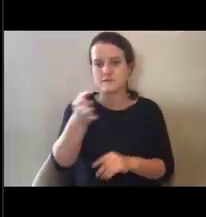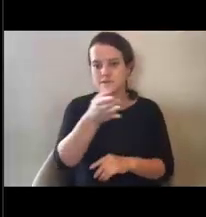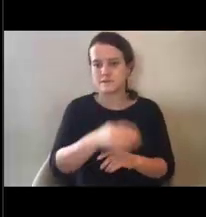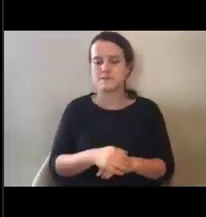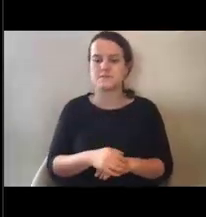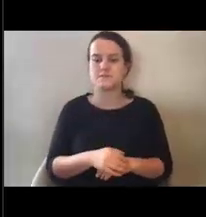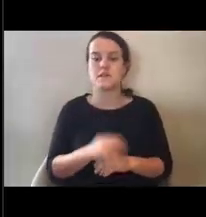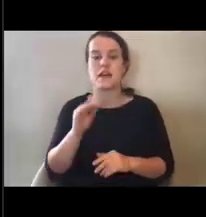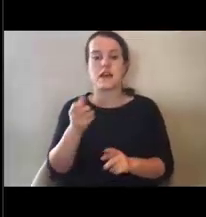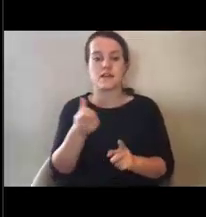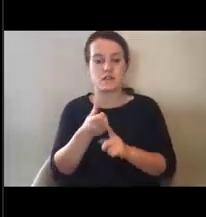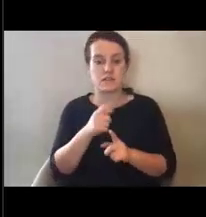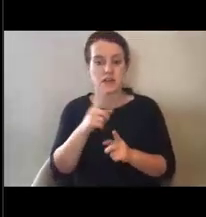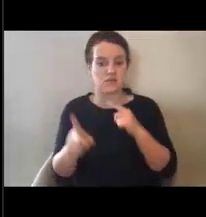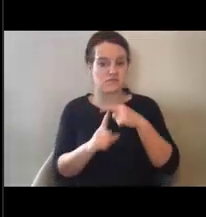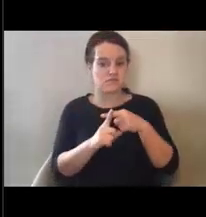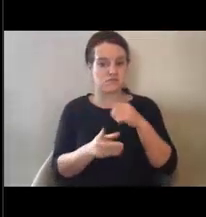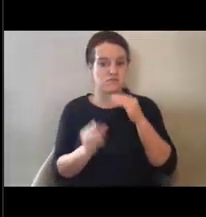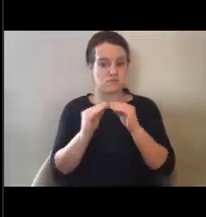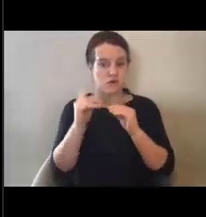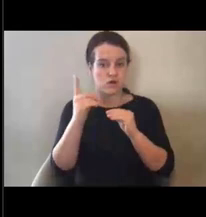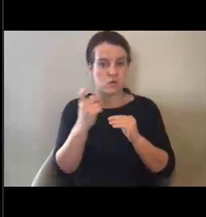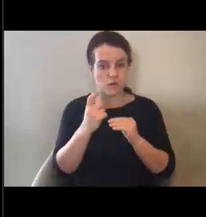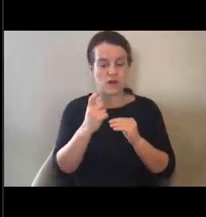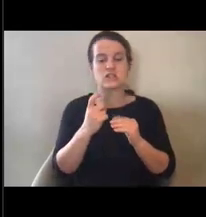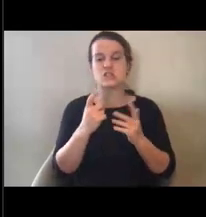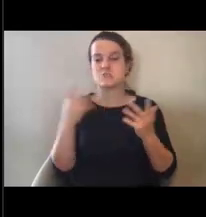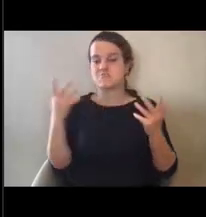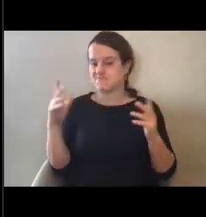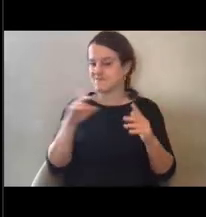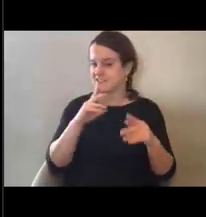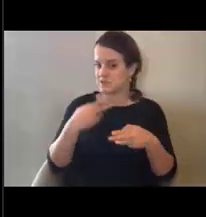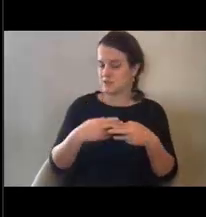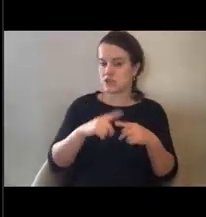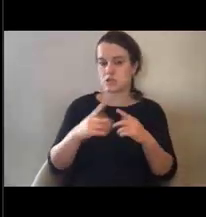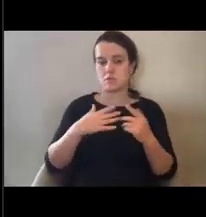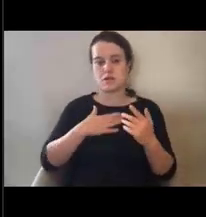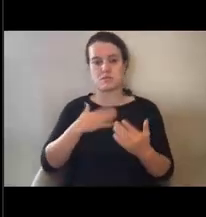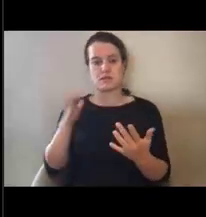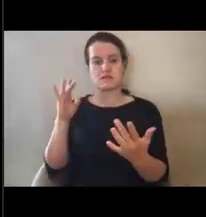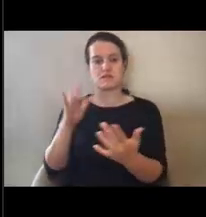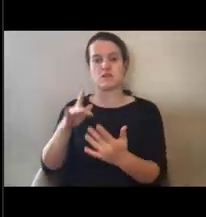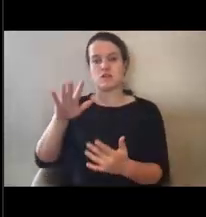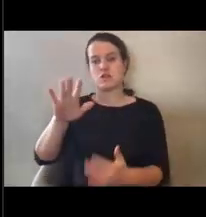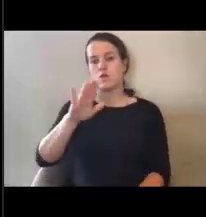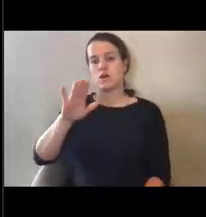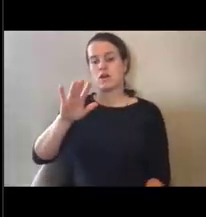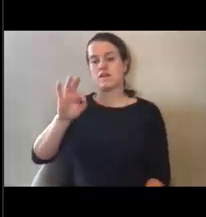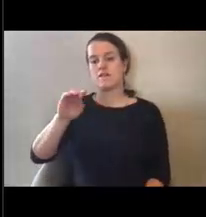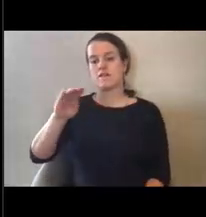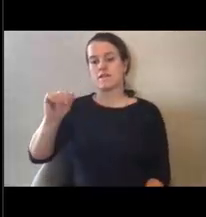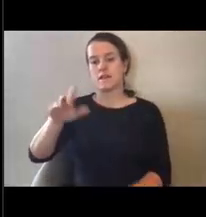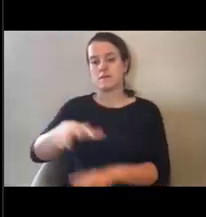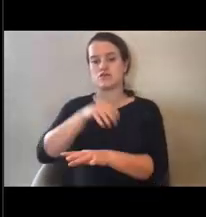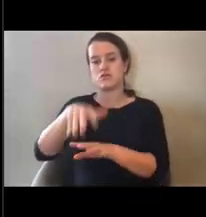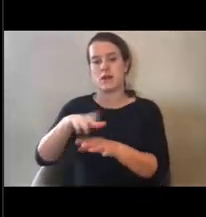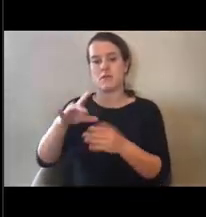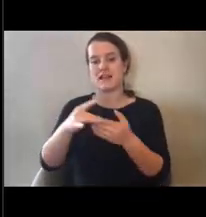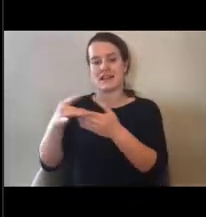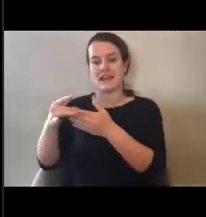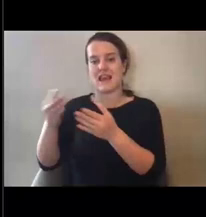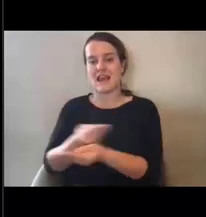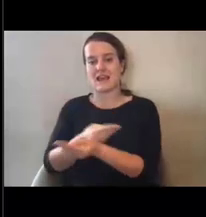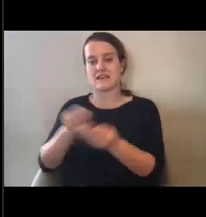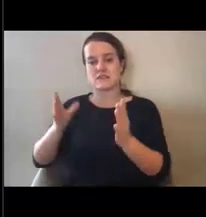If you have any additional questions, as was mentioned up top, know, feel free to reach out to your FEMA tribal liaisons or regional points of contact with more specific